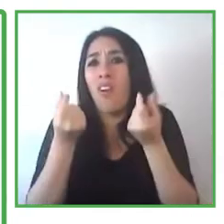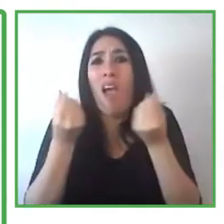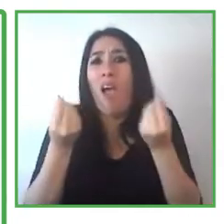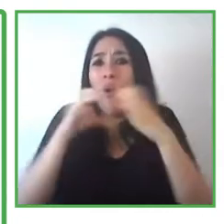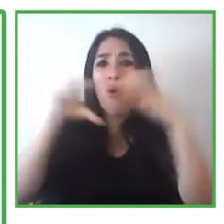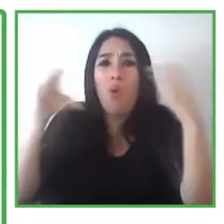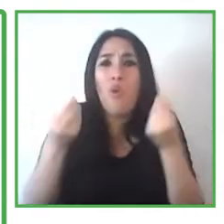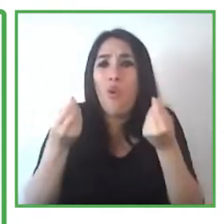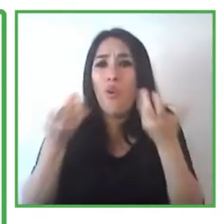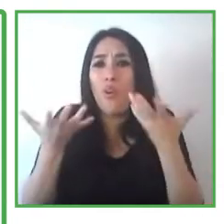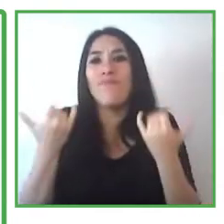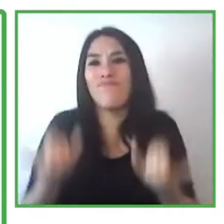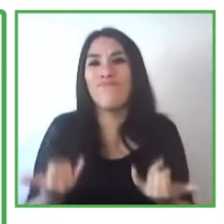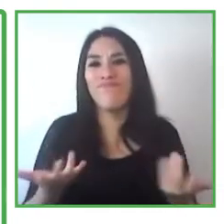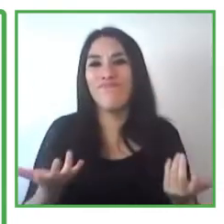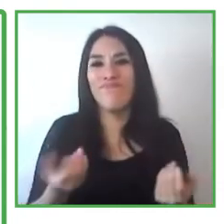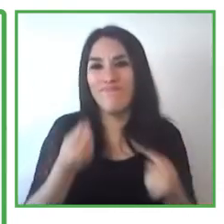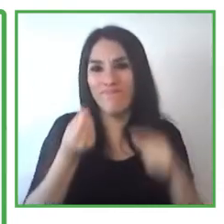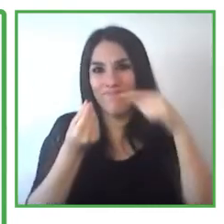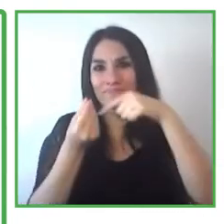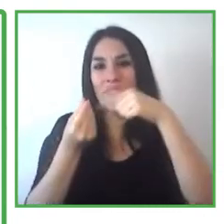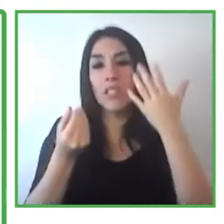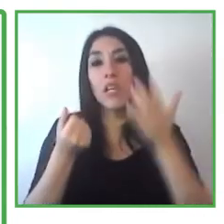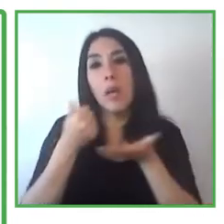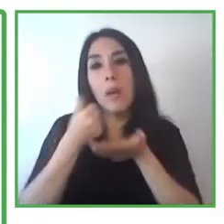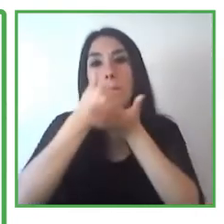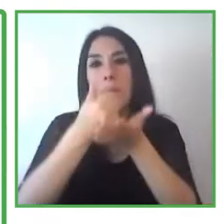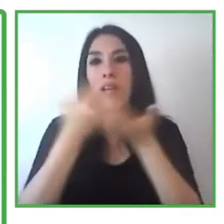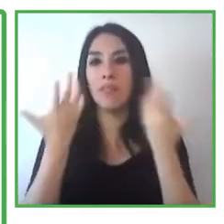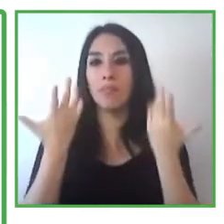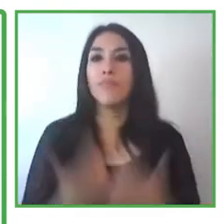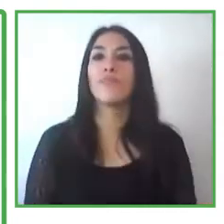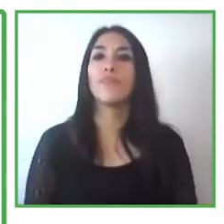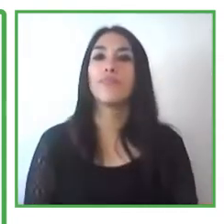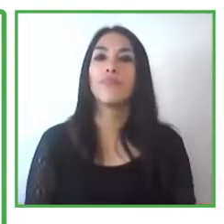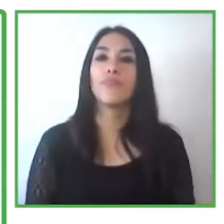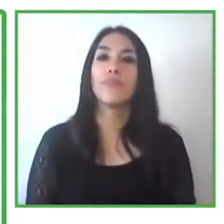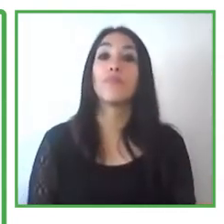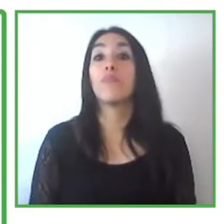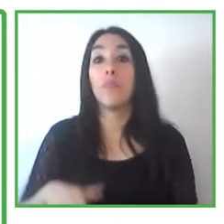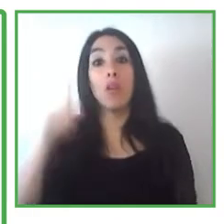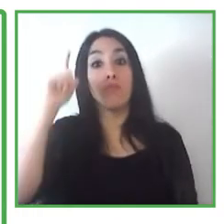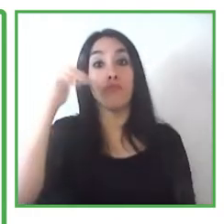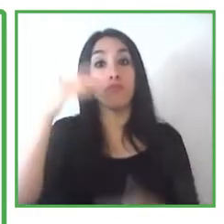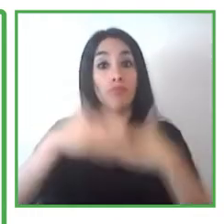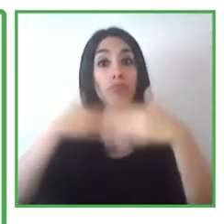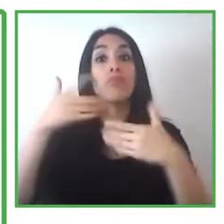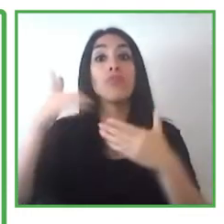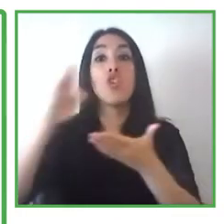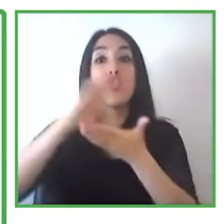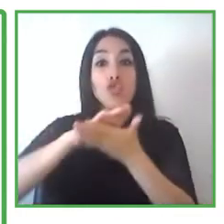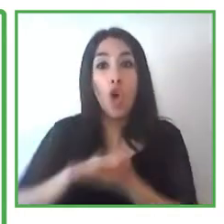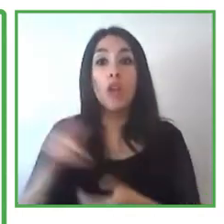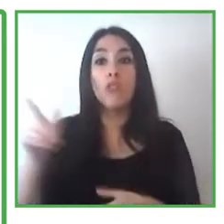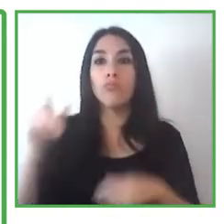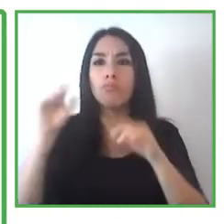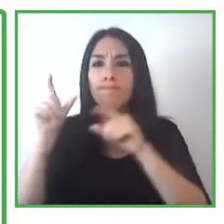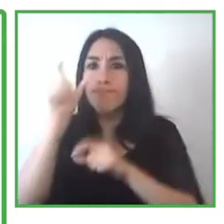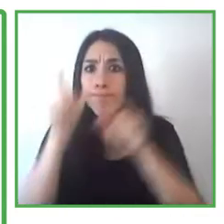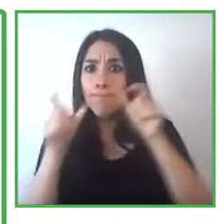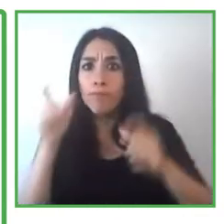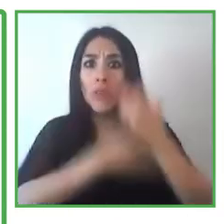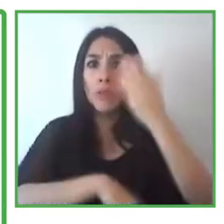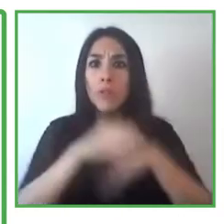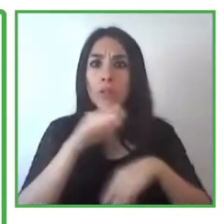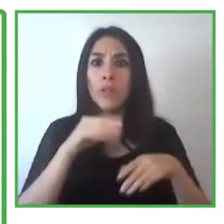way of commuting or moving from one point to the